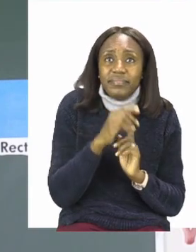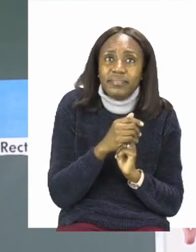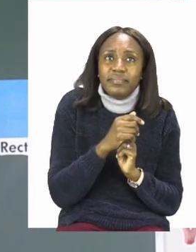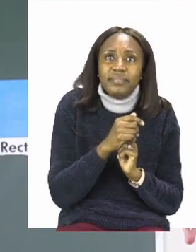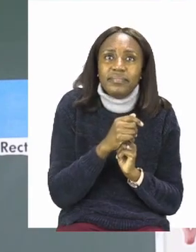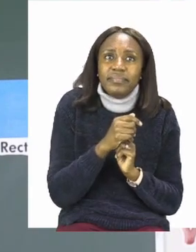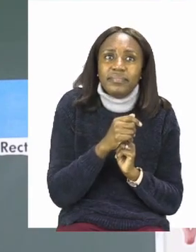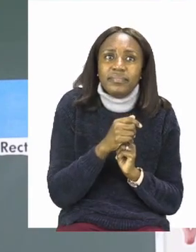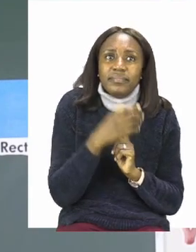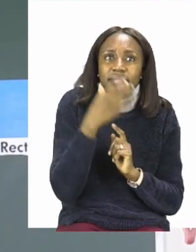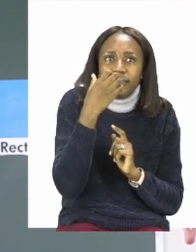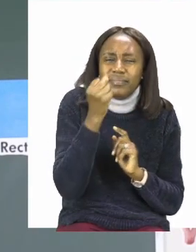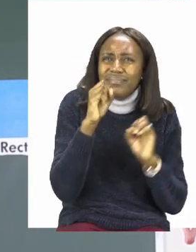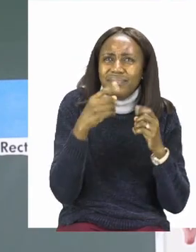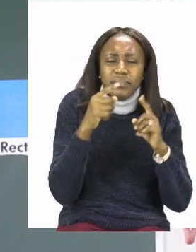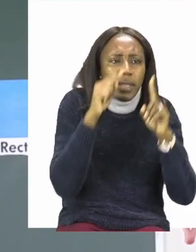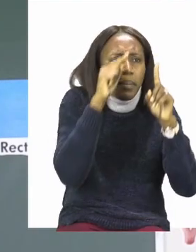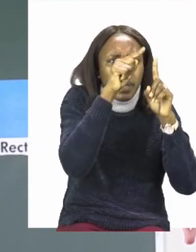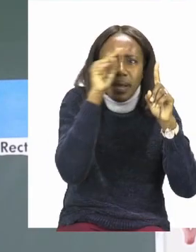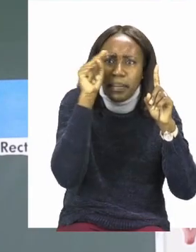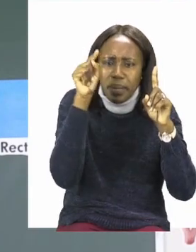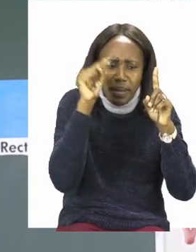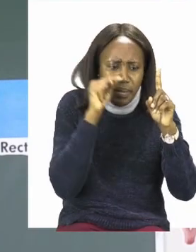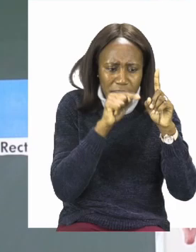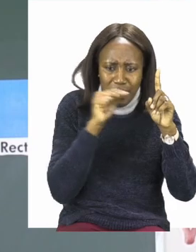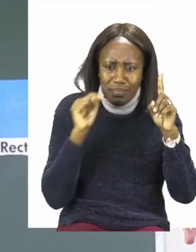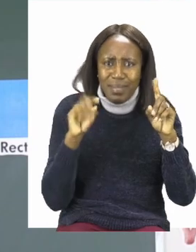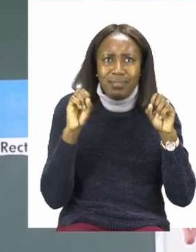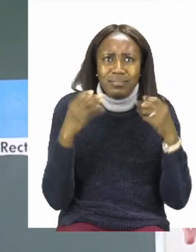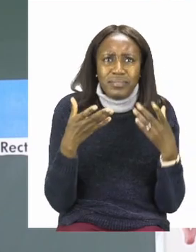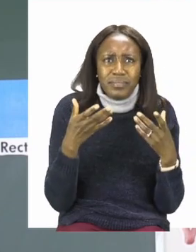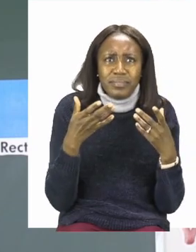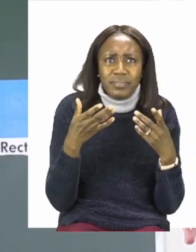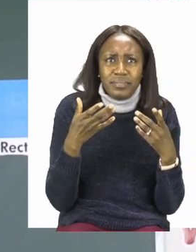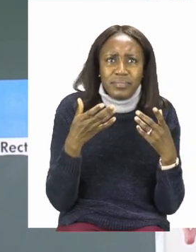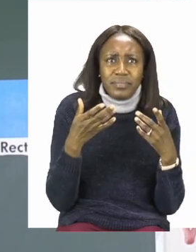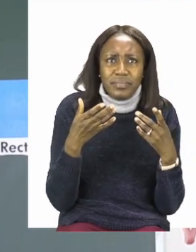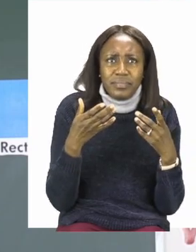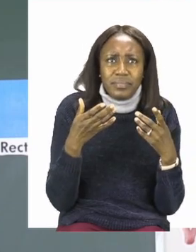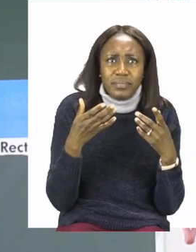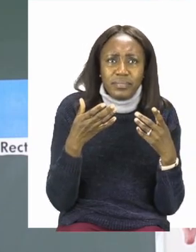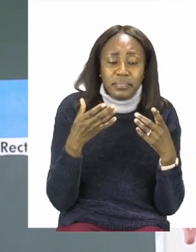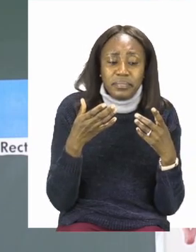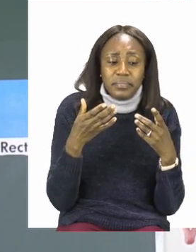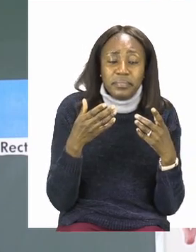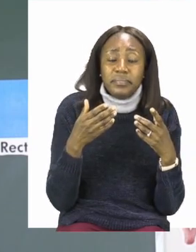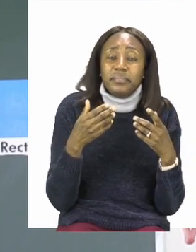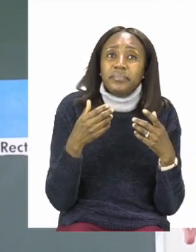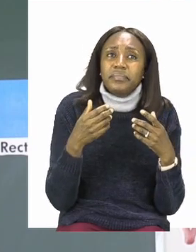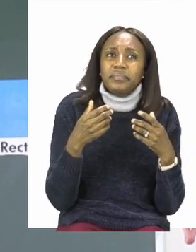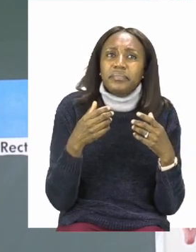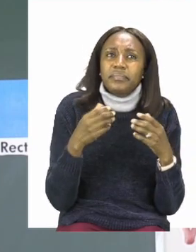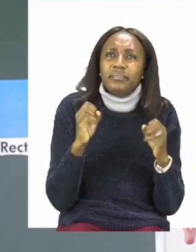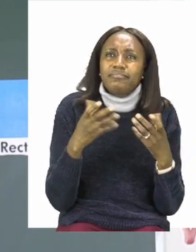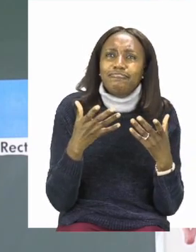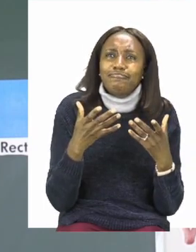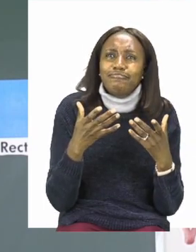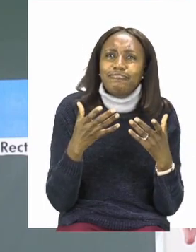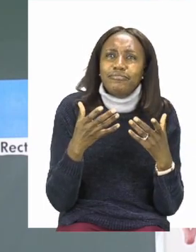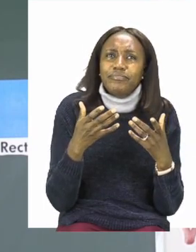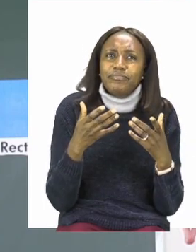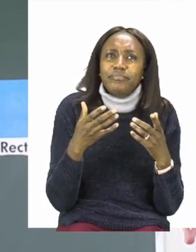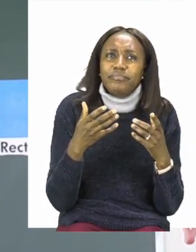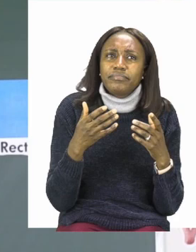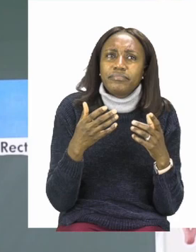has how many corners? Let's count. This part is called a corner where we can see a sharp edge.